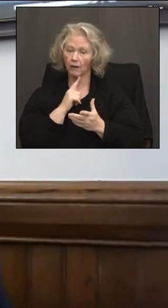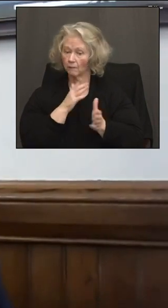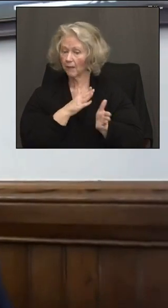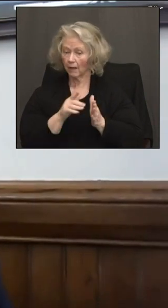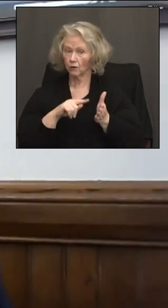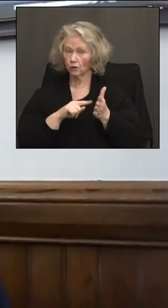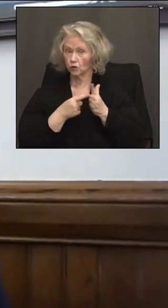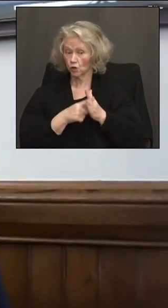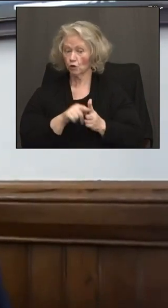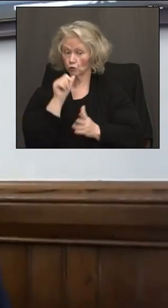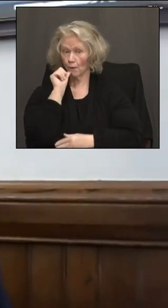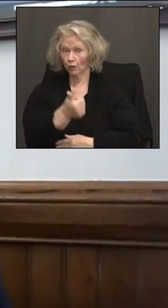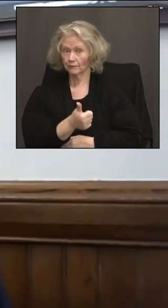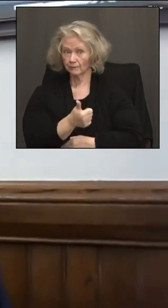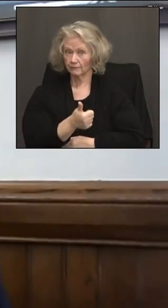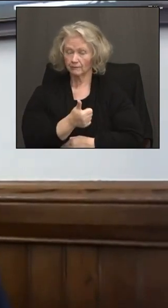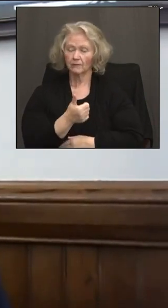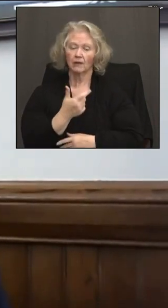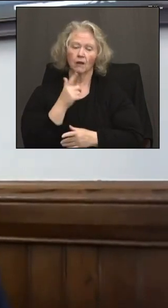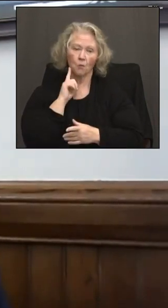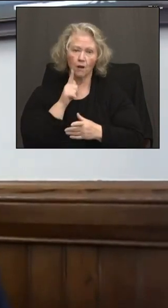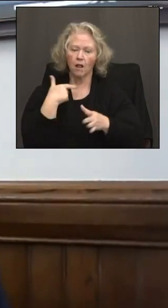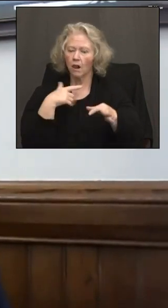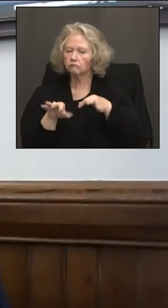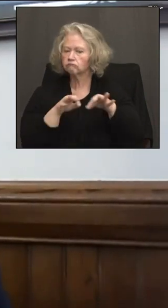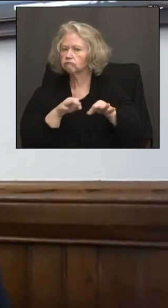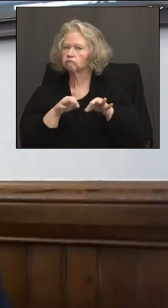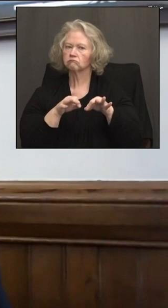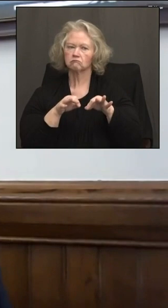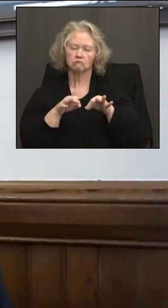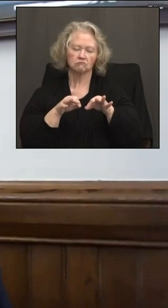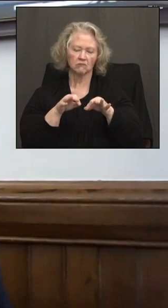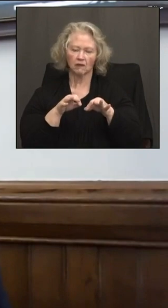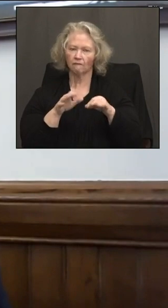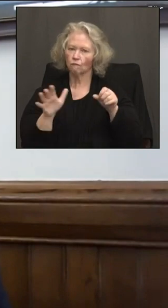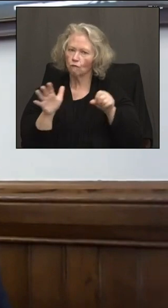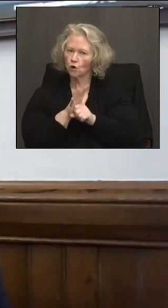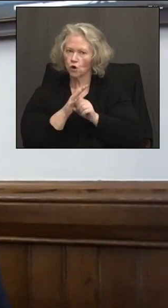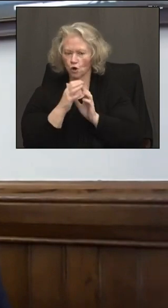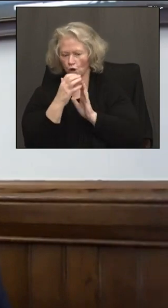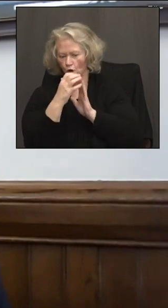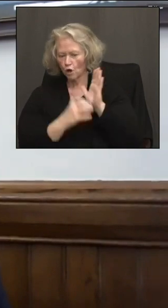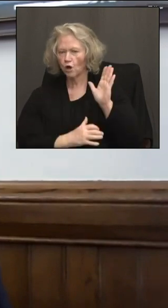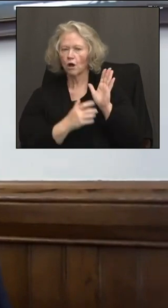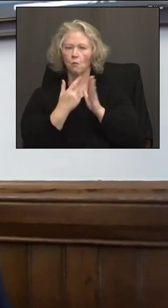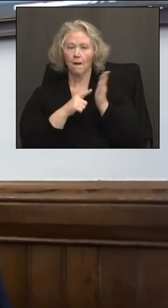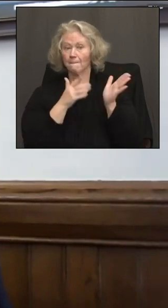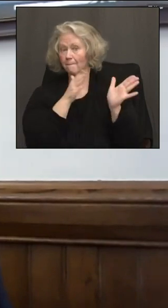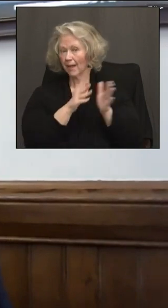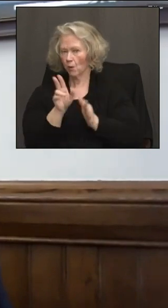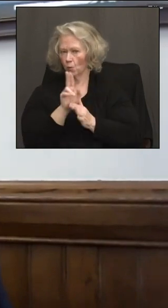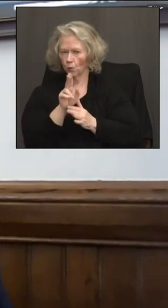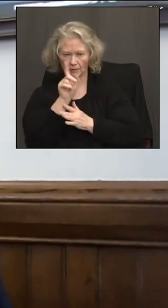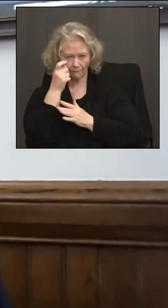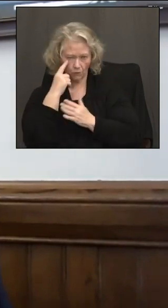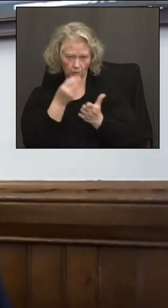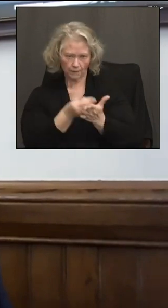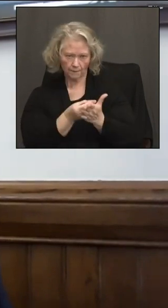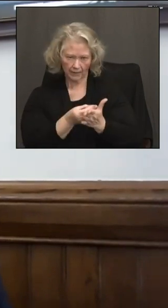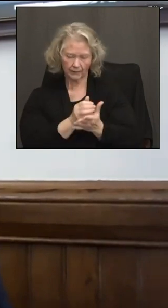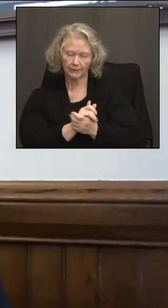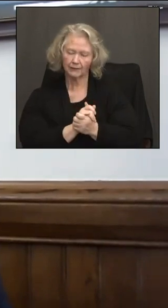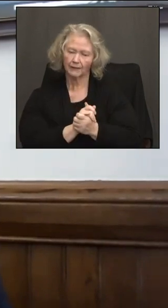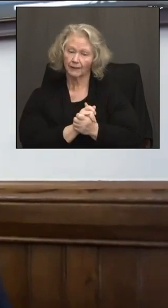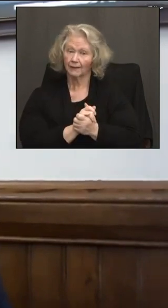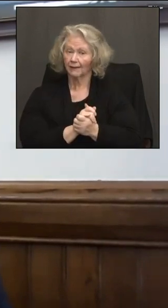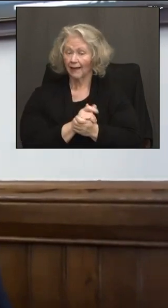tomorrow when we start to unveil our full package of our federal funding. And so I think about all those kids because